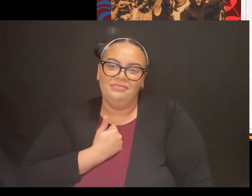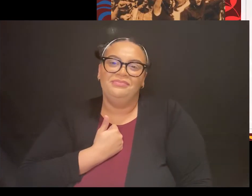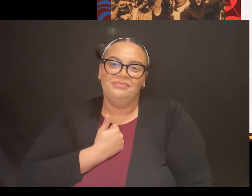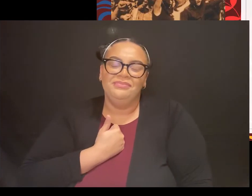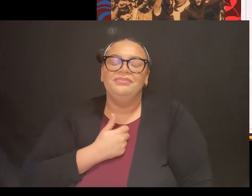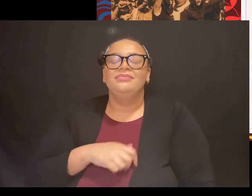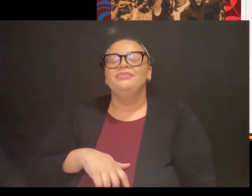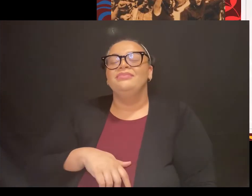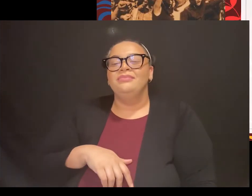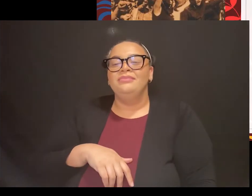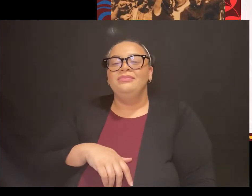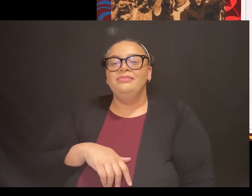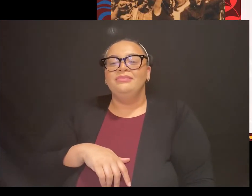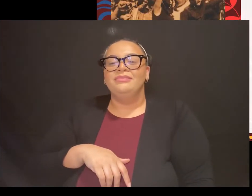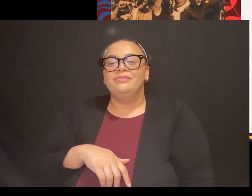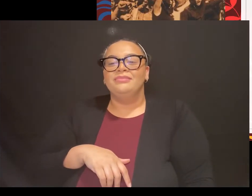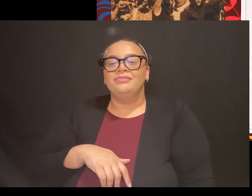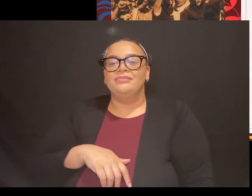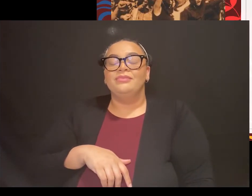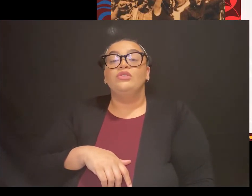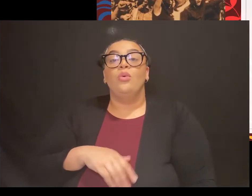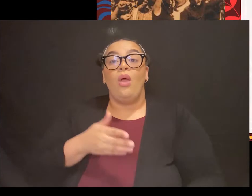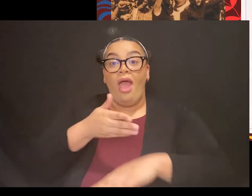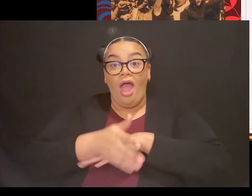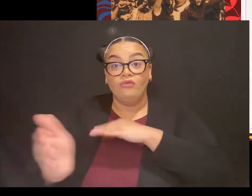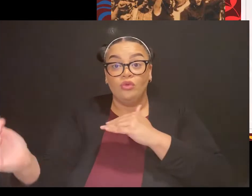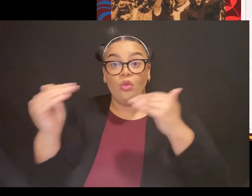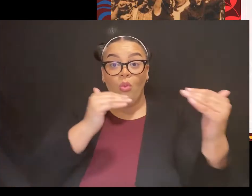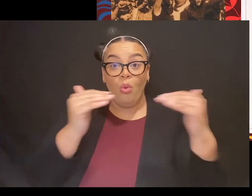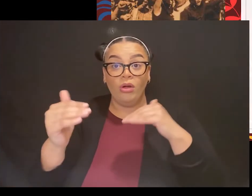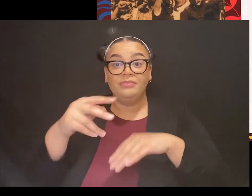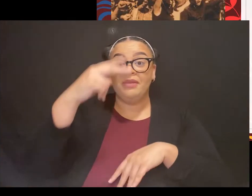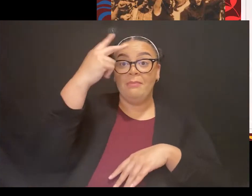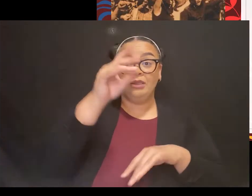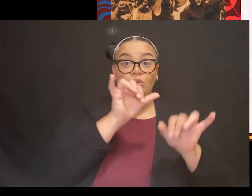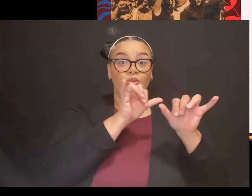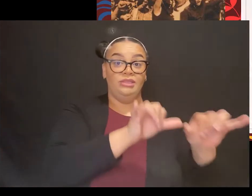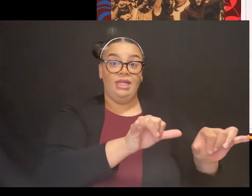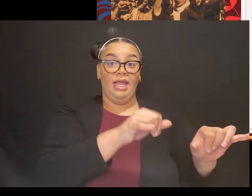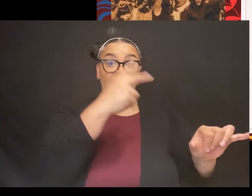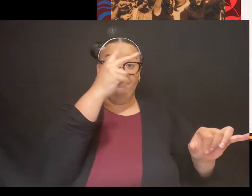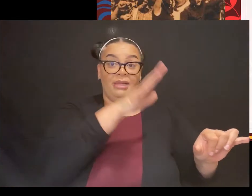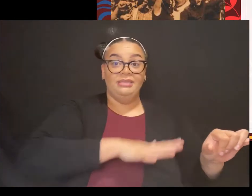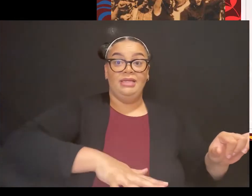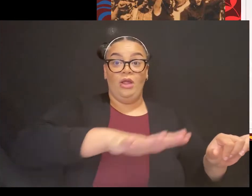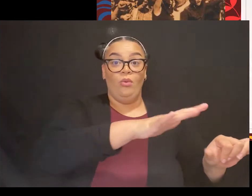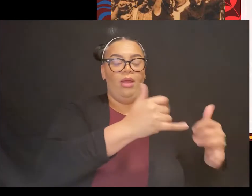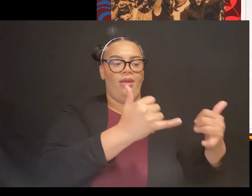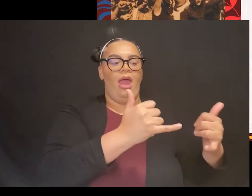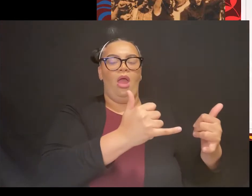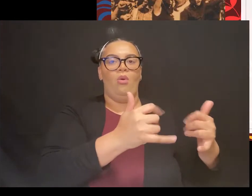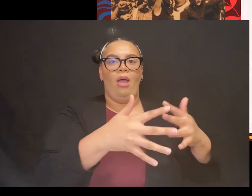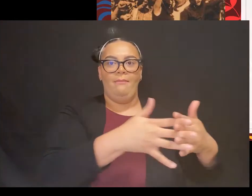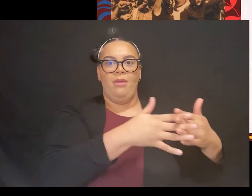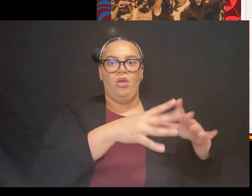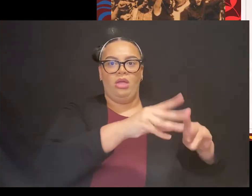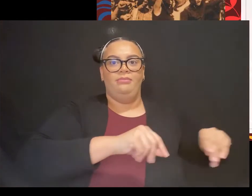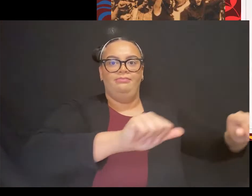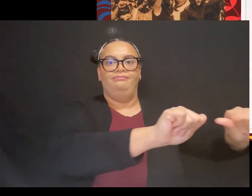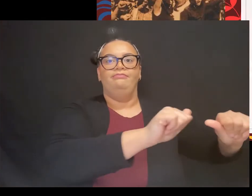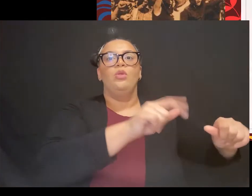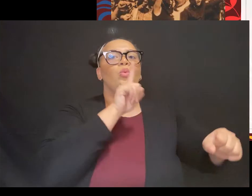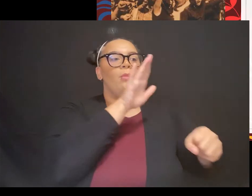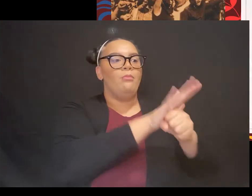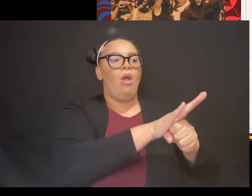on Mexican land, now American soil, were promised citizenship and the right to prosperity, language,